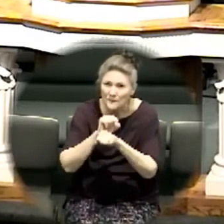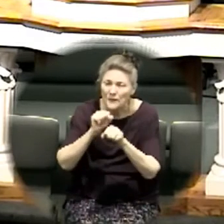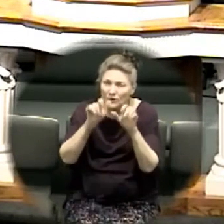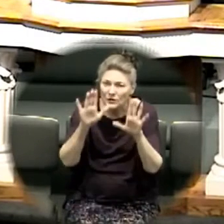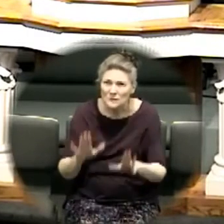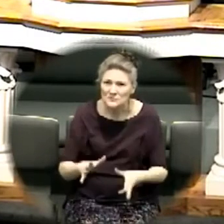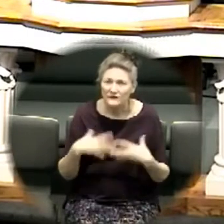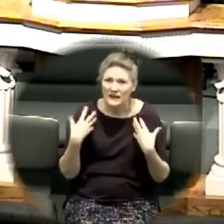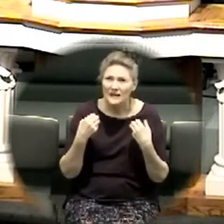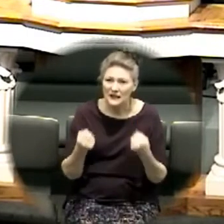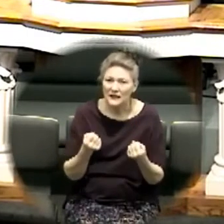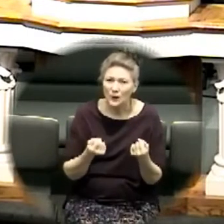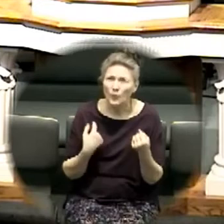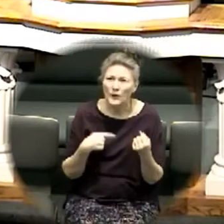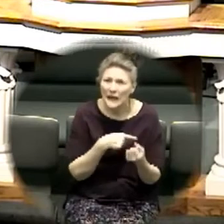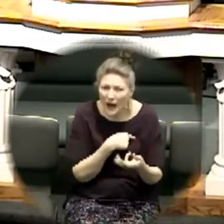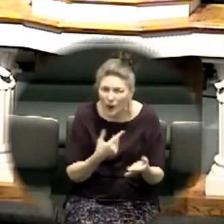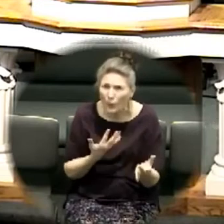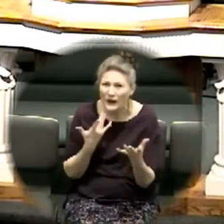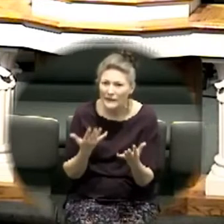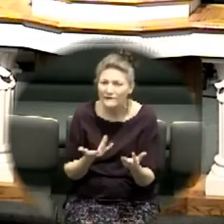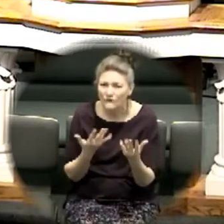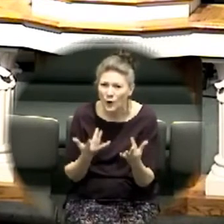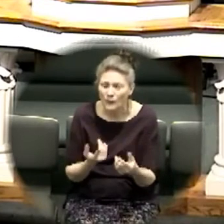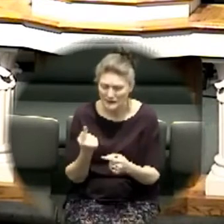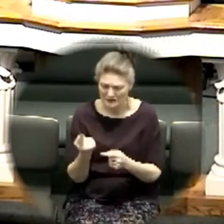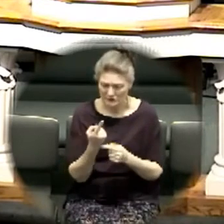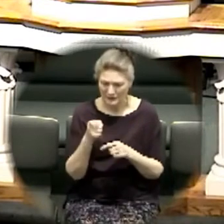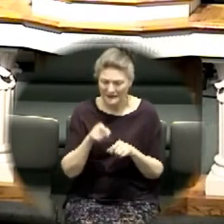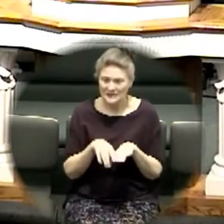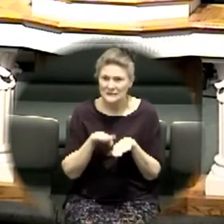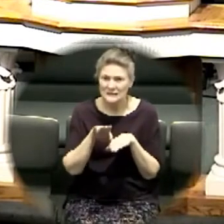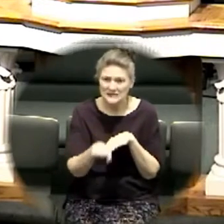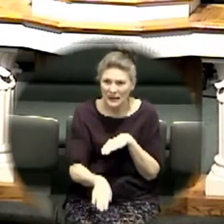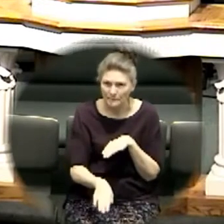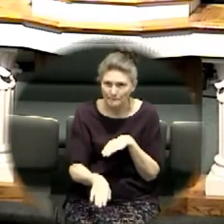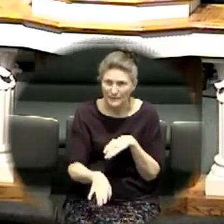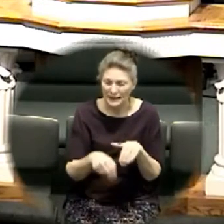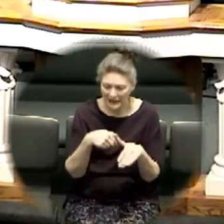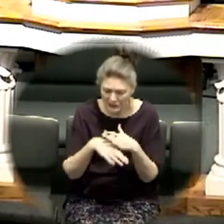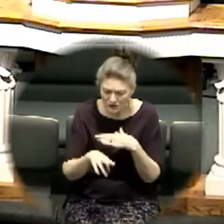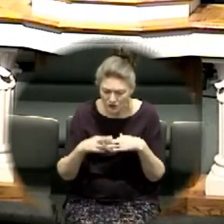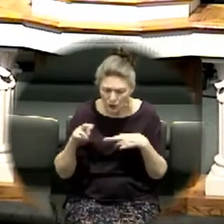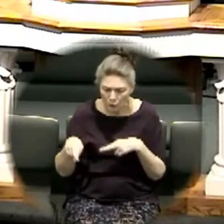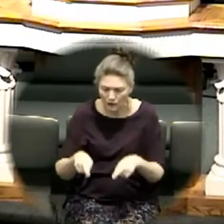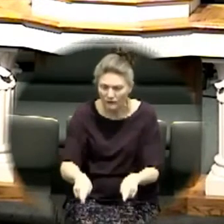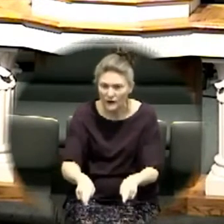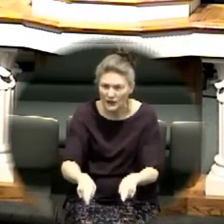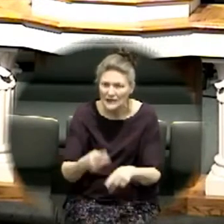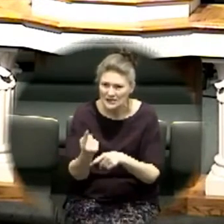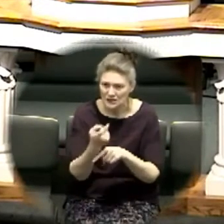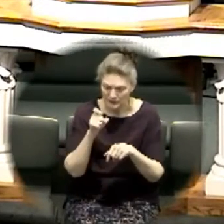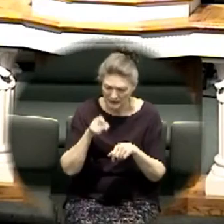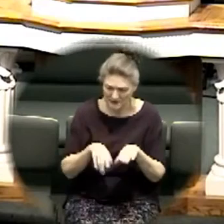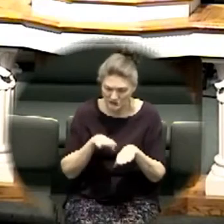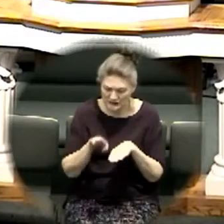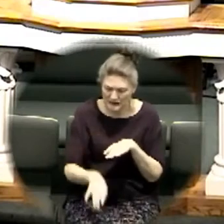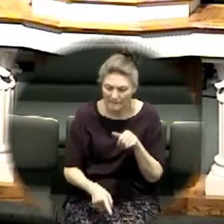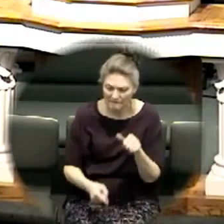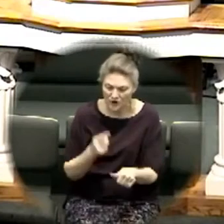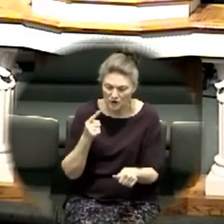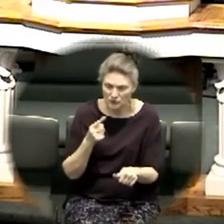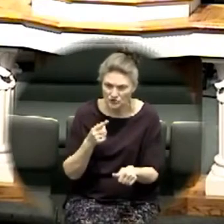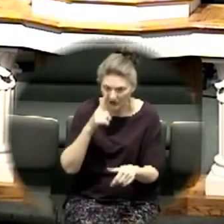that are being waited upon right now but somebody needs to step in the river somebody needs to take a step